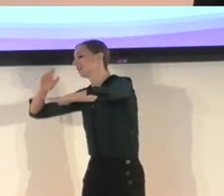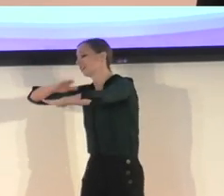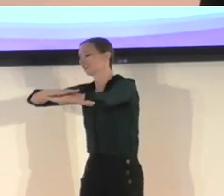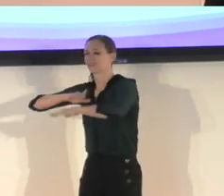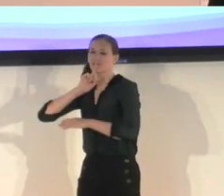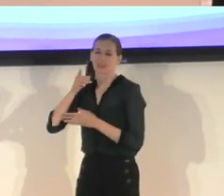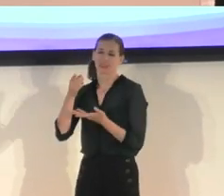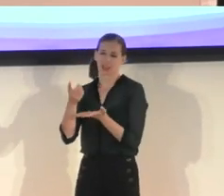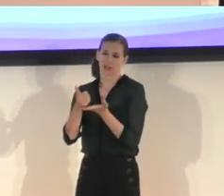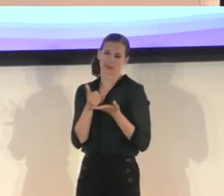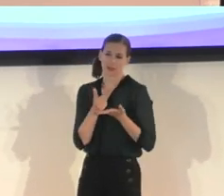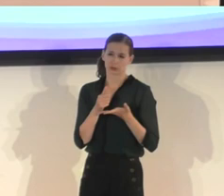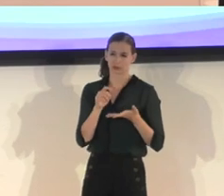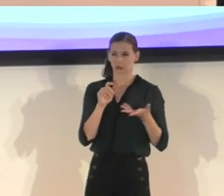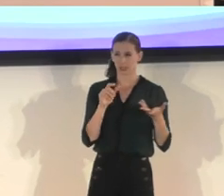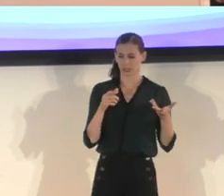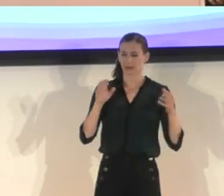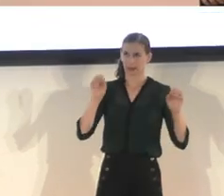feeling lost.